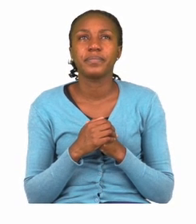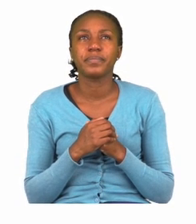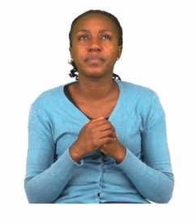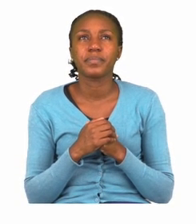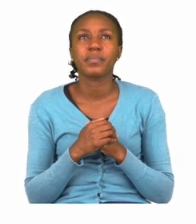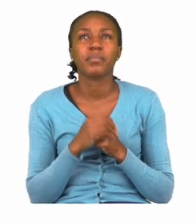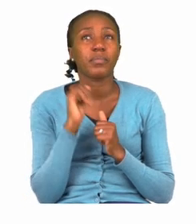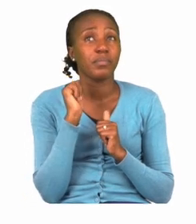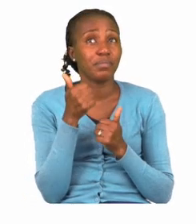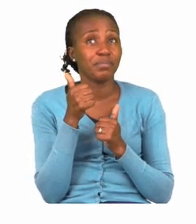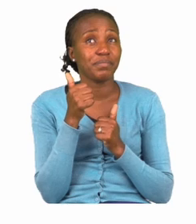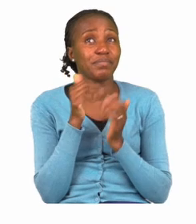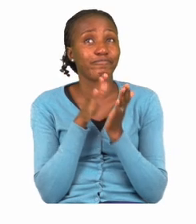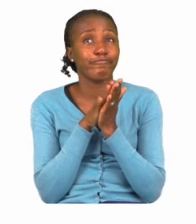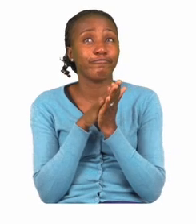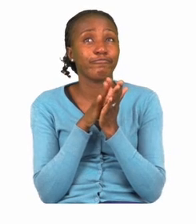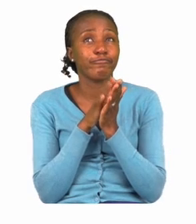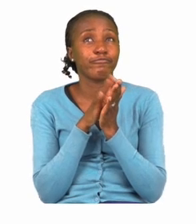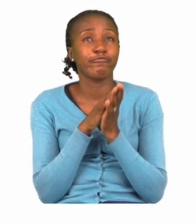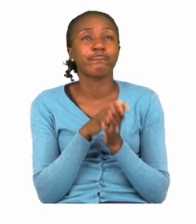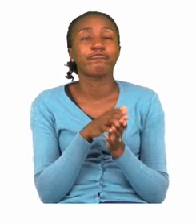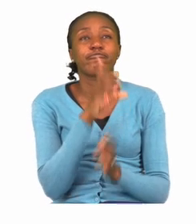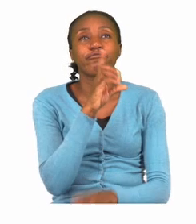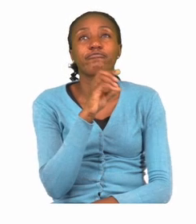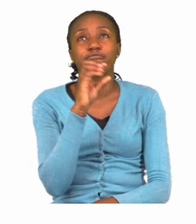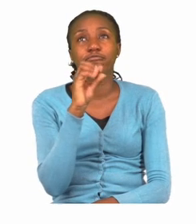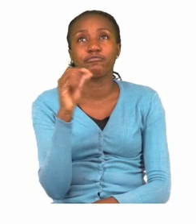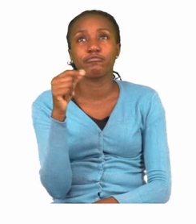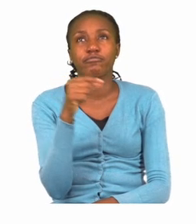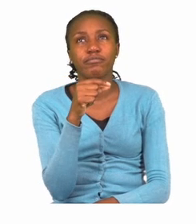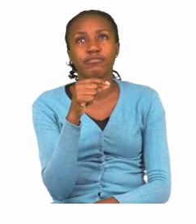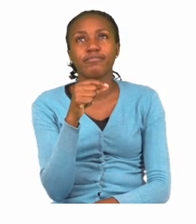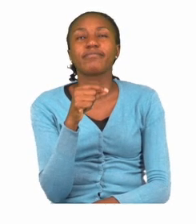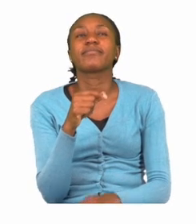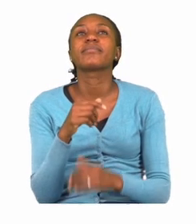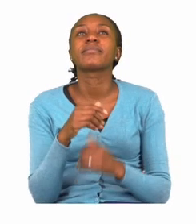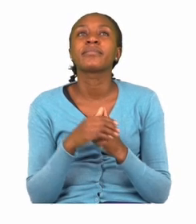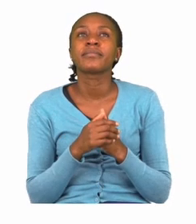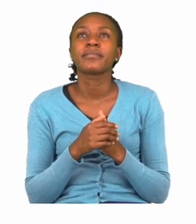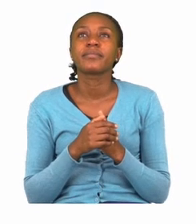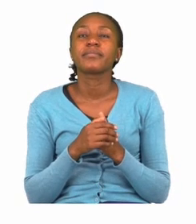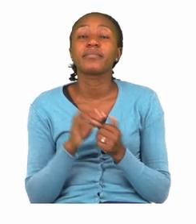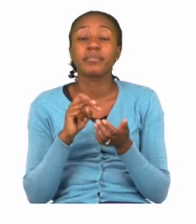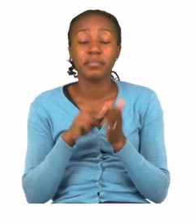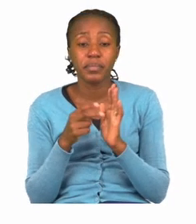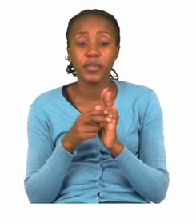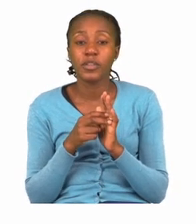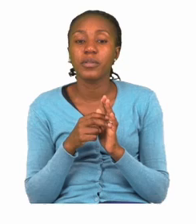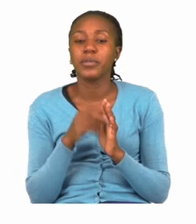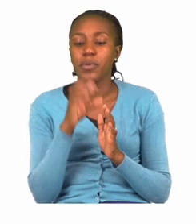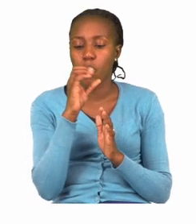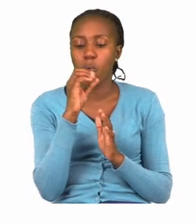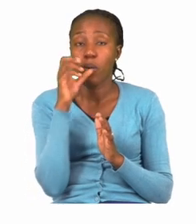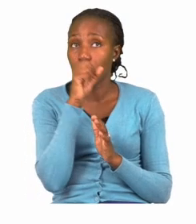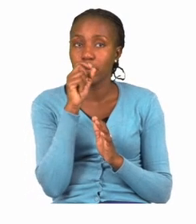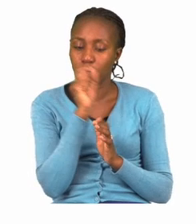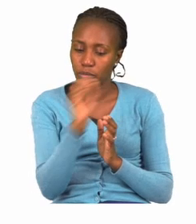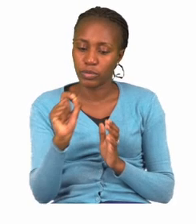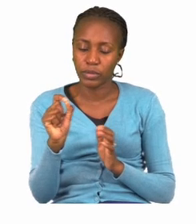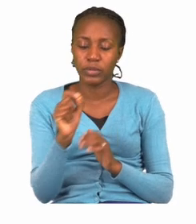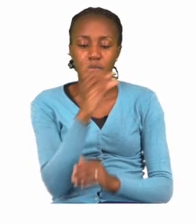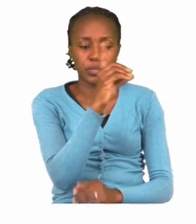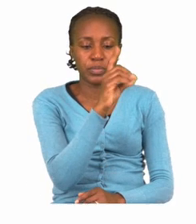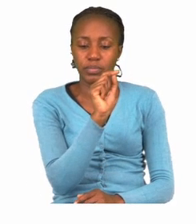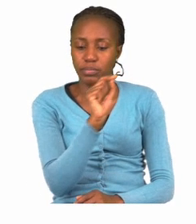Good job everyone. It's dog. So that means that our missing letter